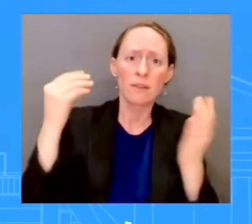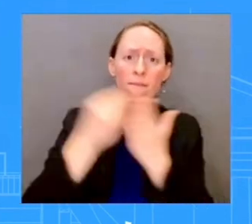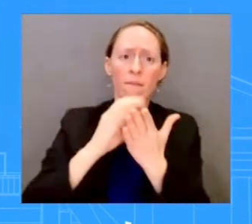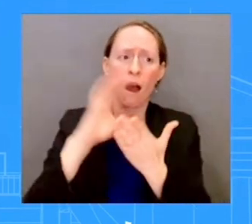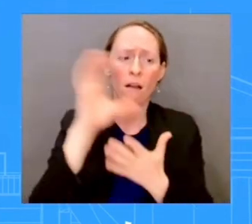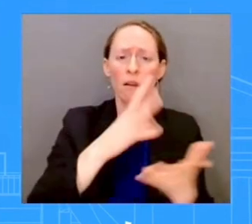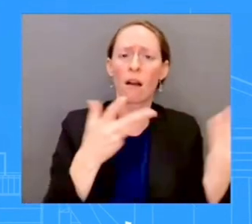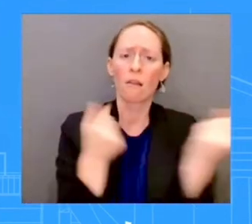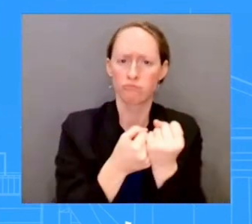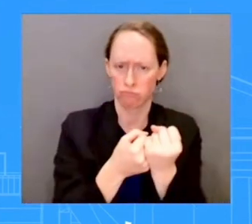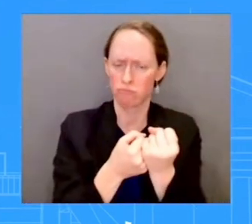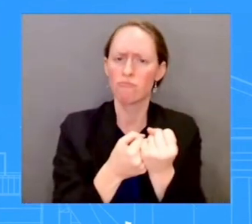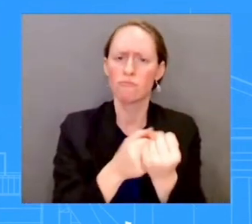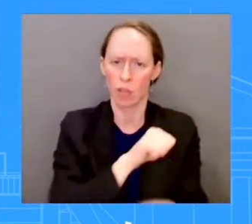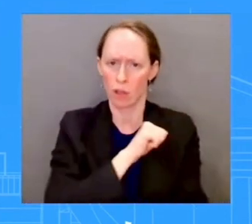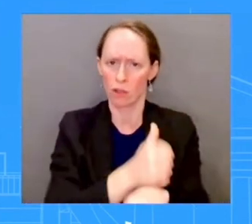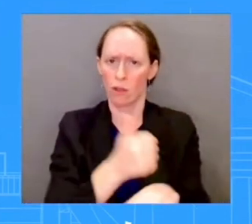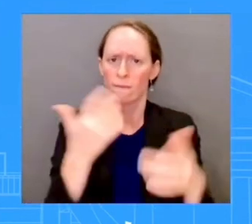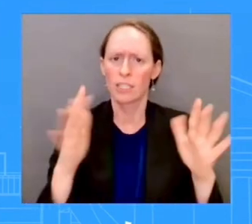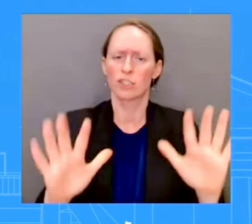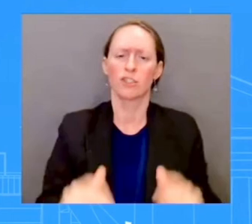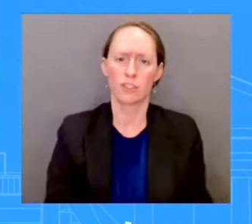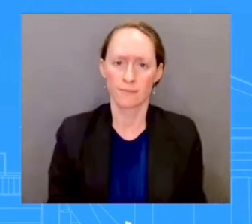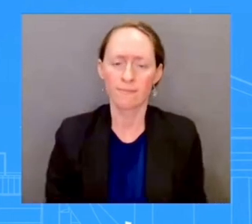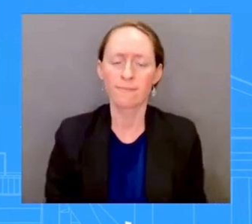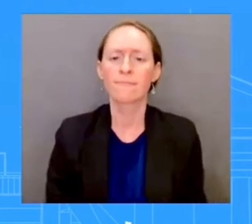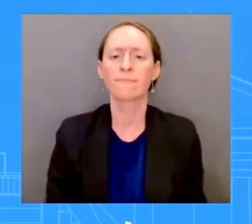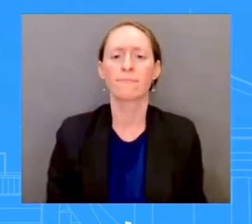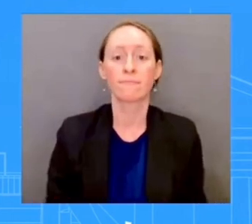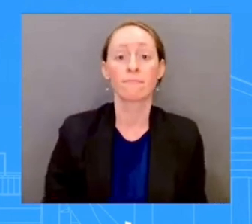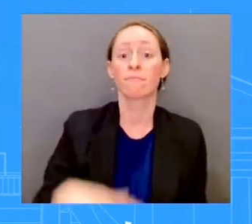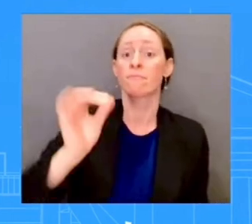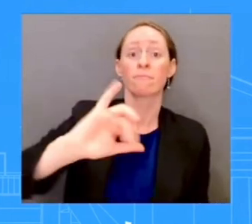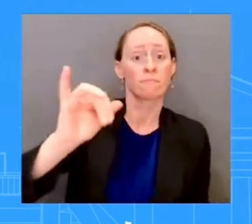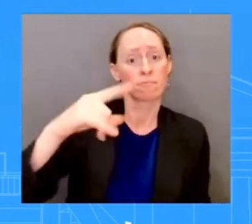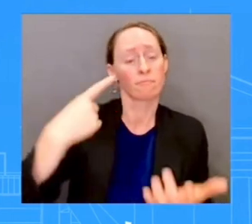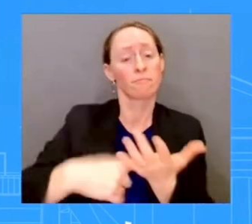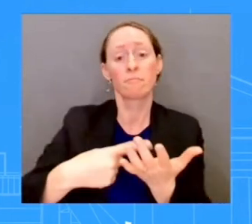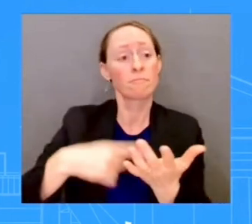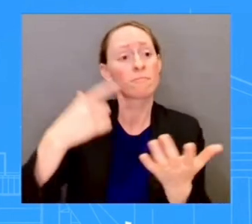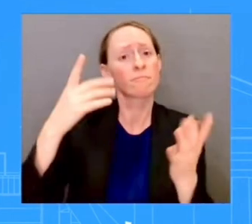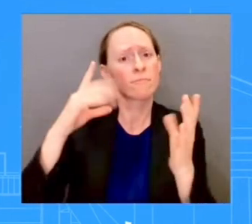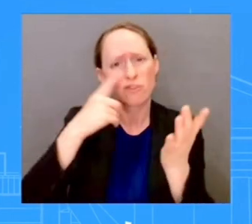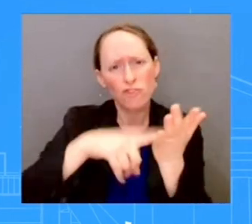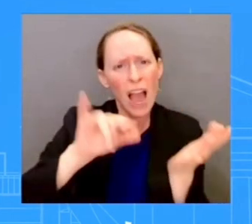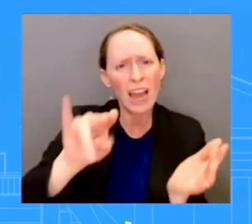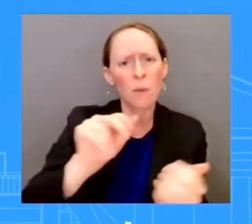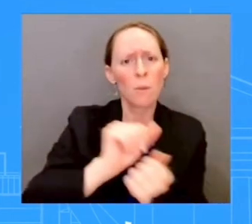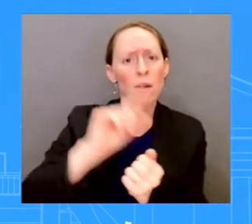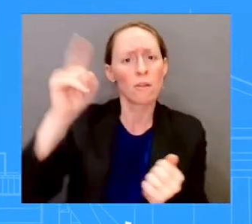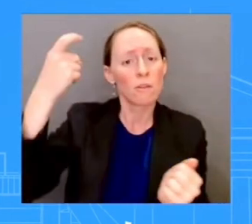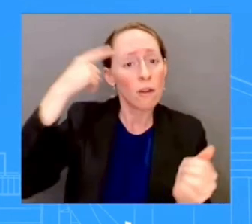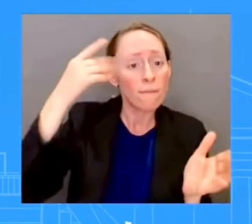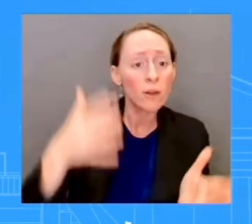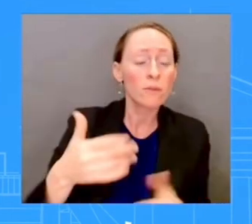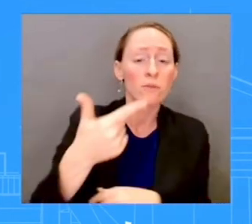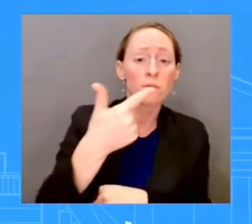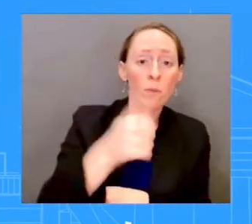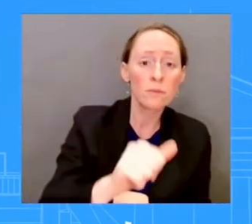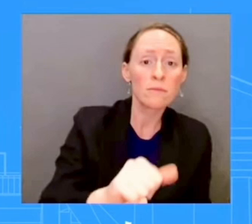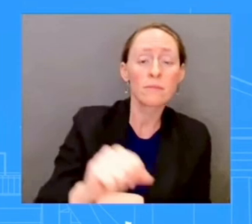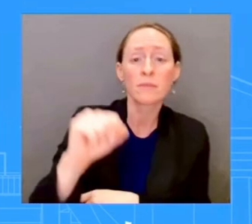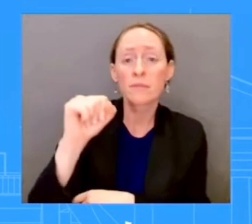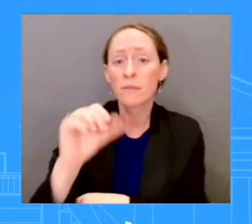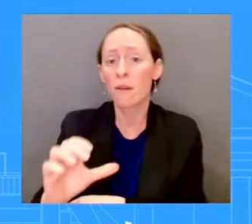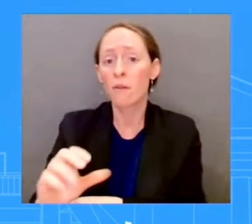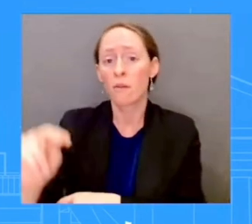Governor McMaster, and Governor Cooper, and committed the federal government's support to each of those states as they responded to and recovered from what we at the time